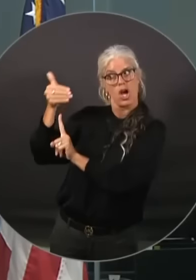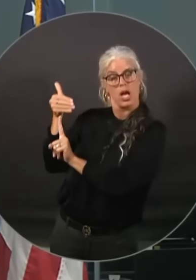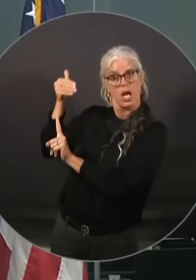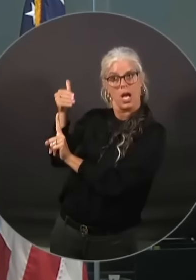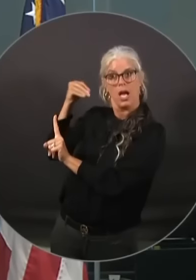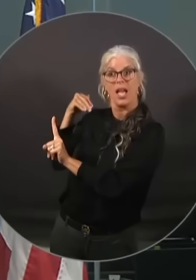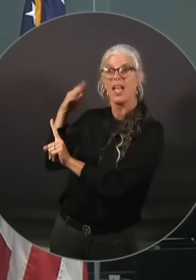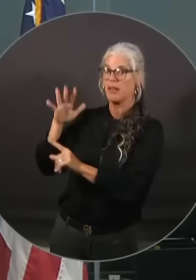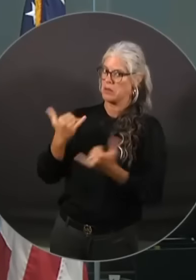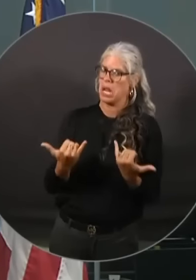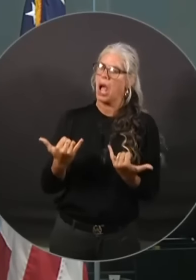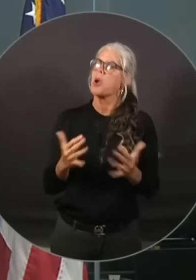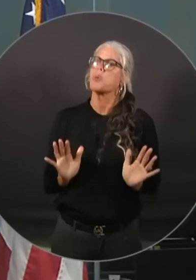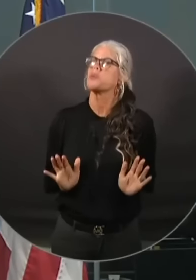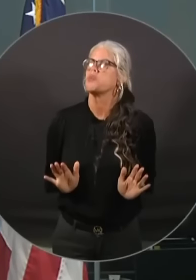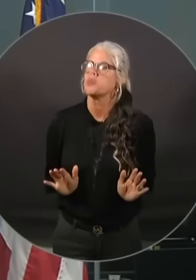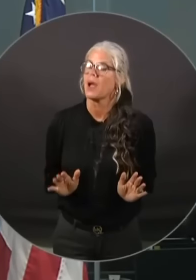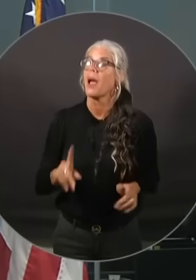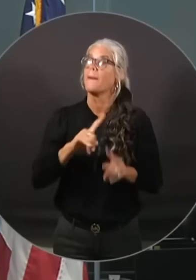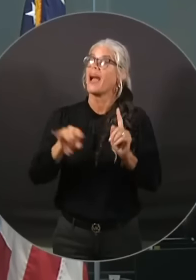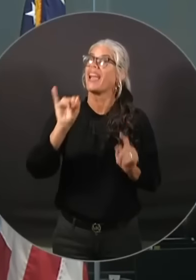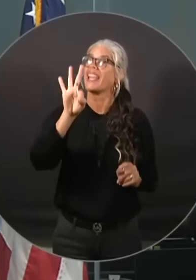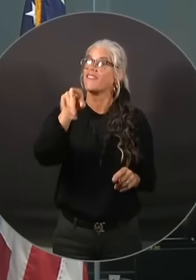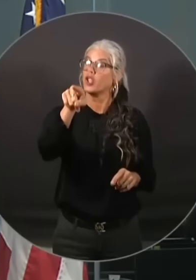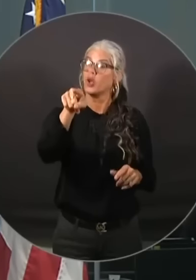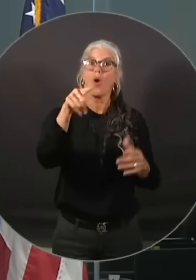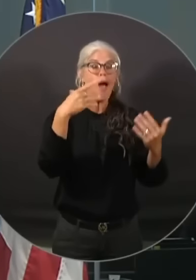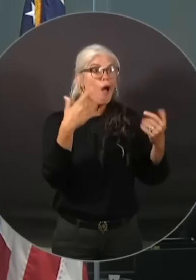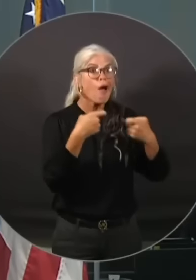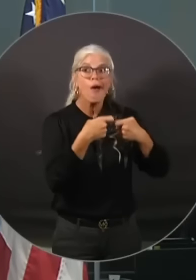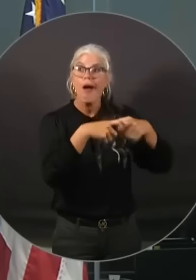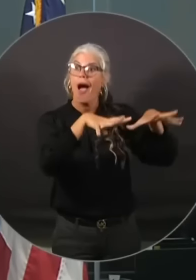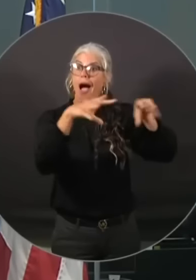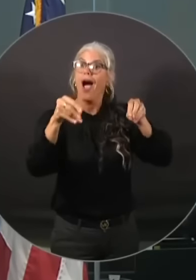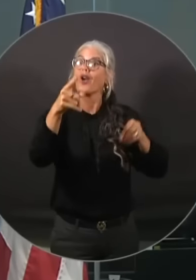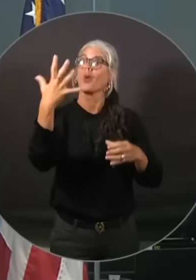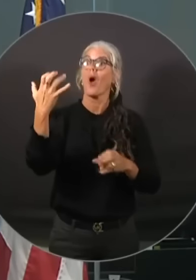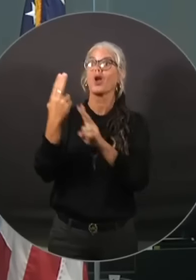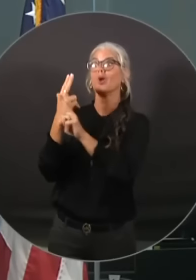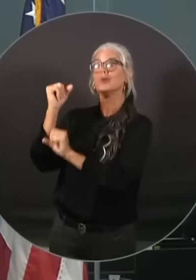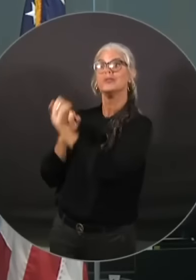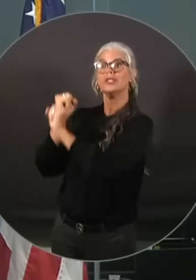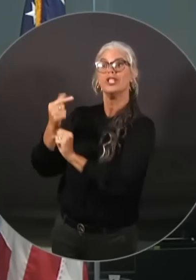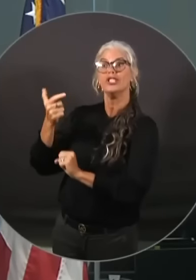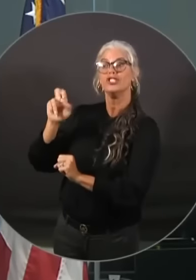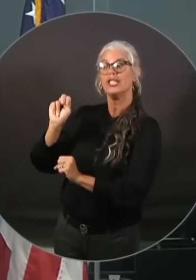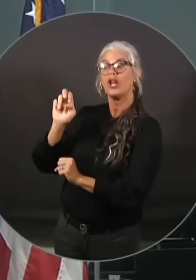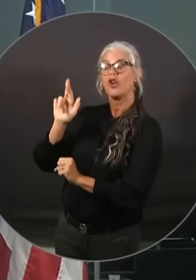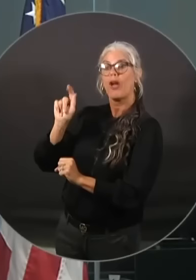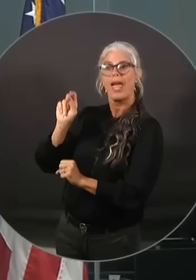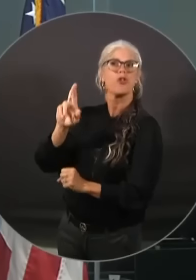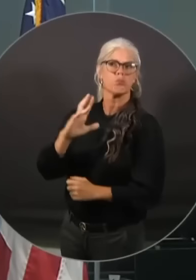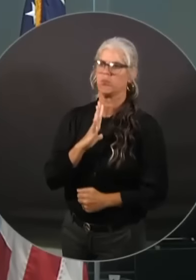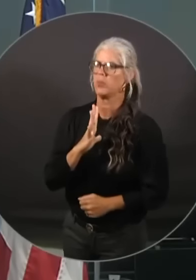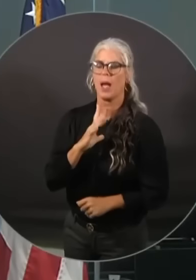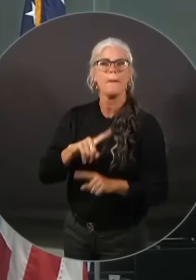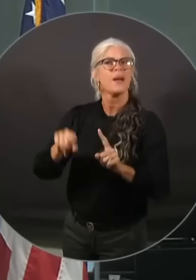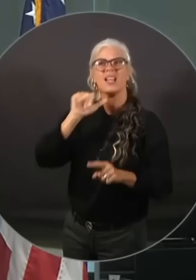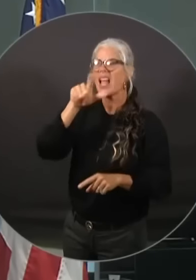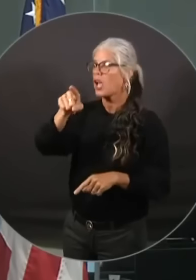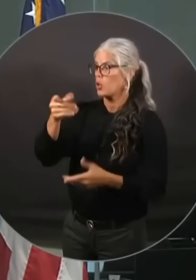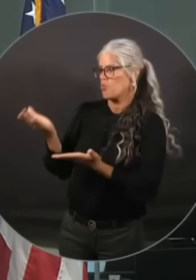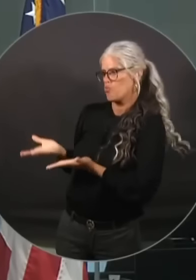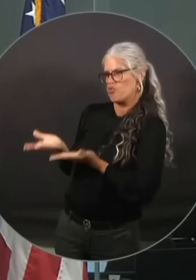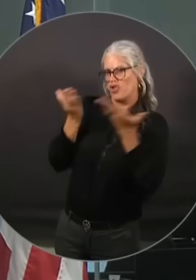a generator, please do not use that generator inside your home. Make sure you're operating at 20 feet away from from the